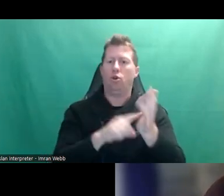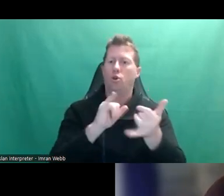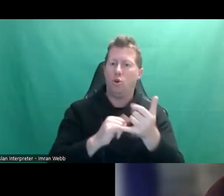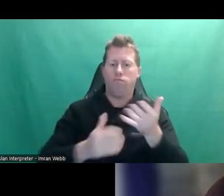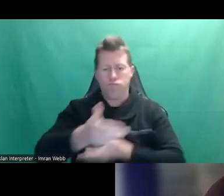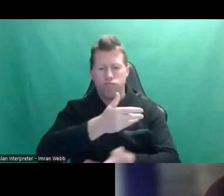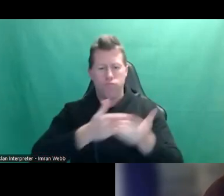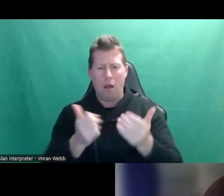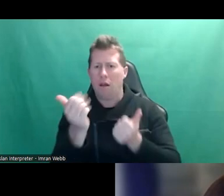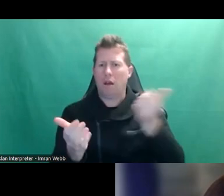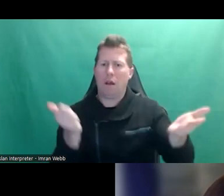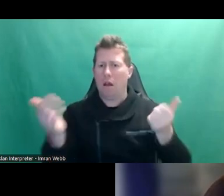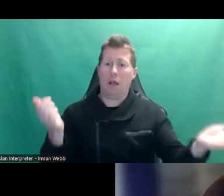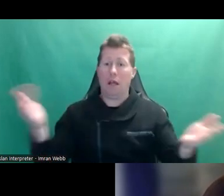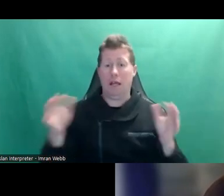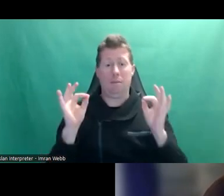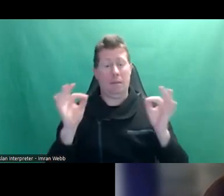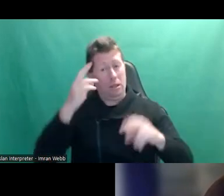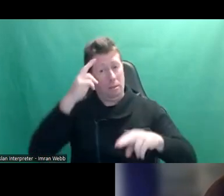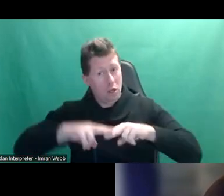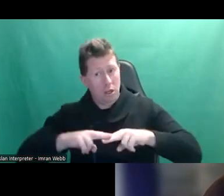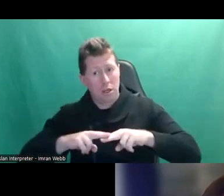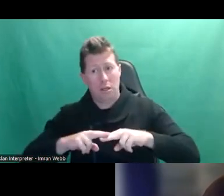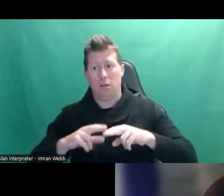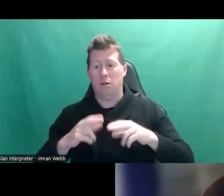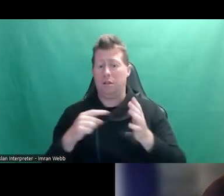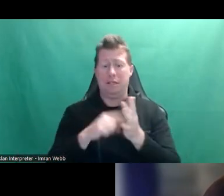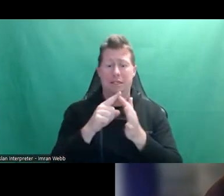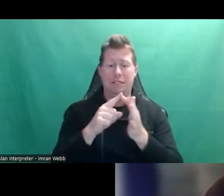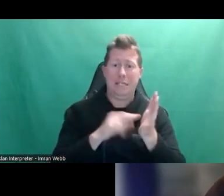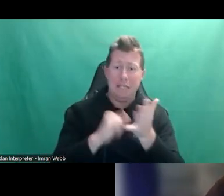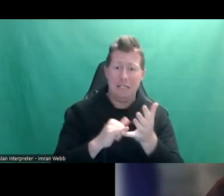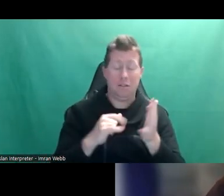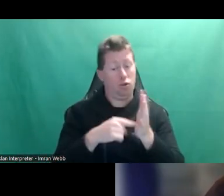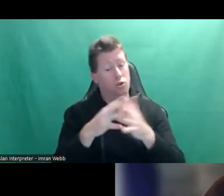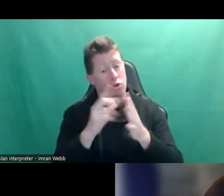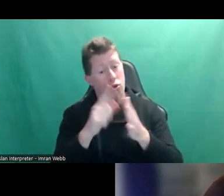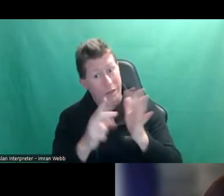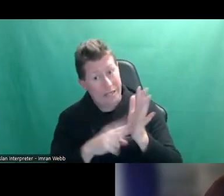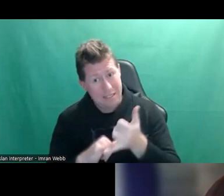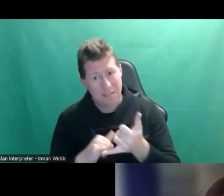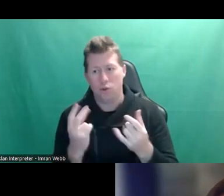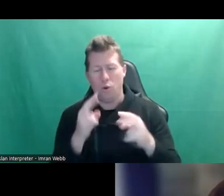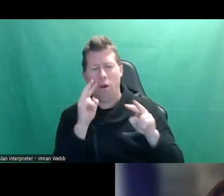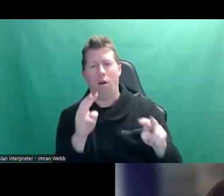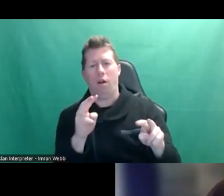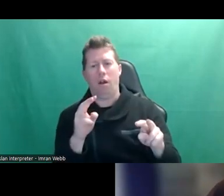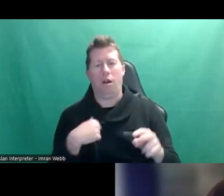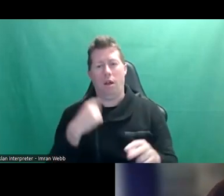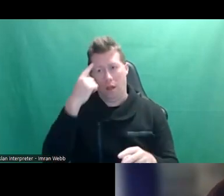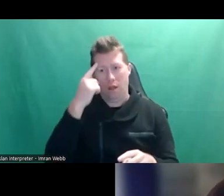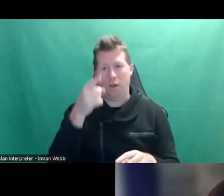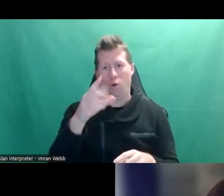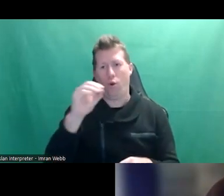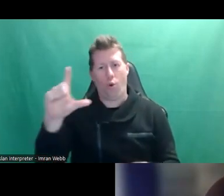particularly the parents and particularly any teens or tweens who are watching. We really, really think you're cool for